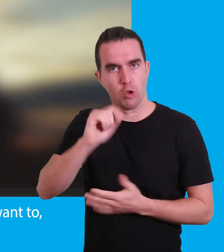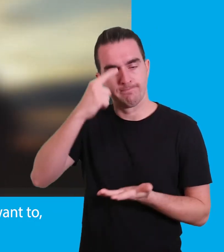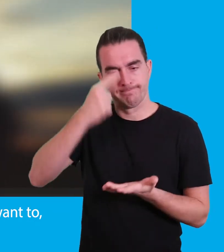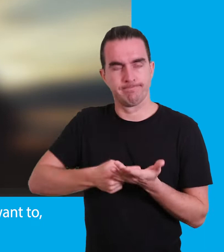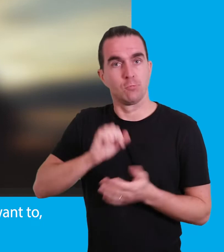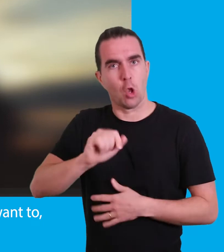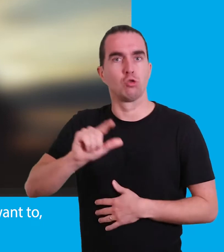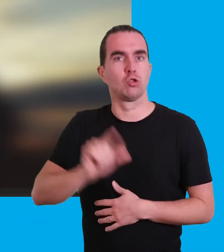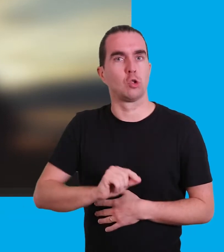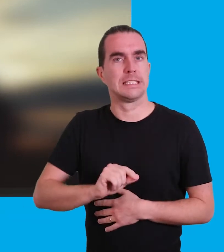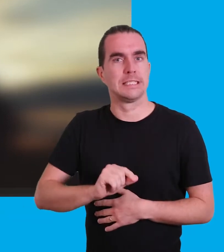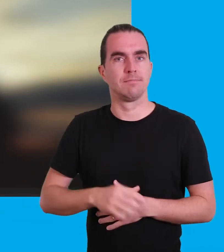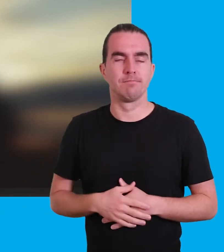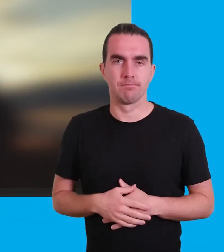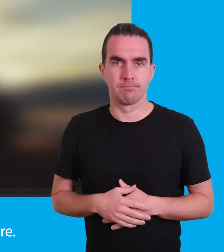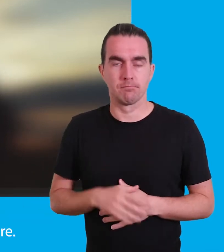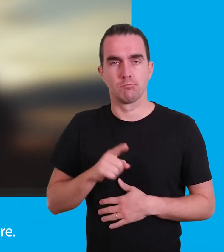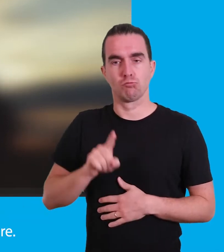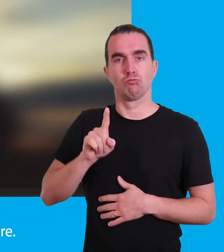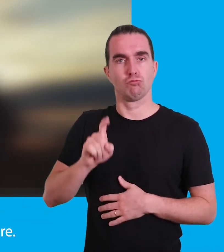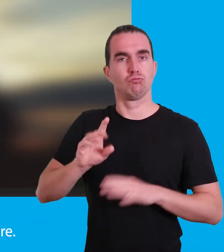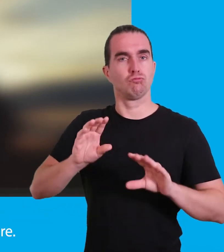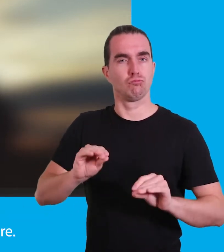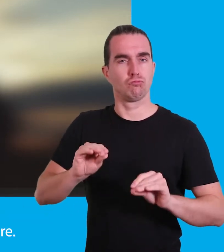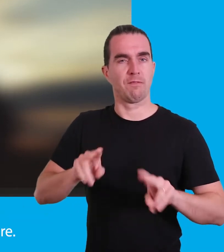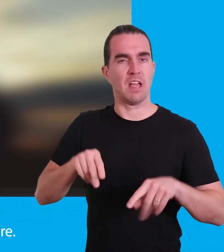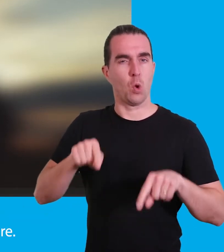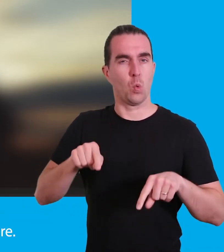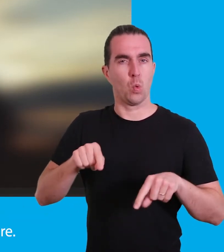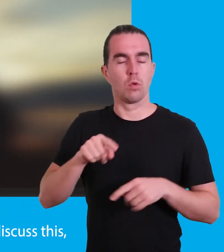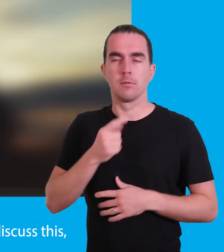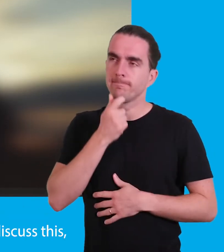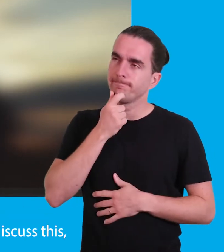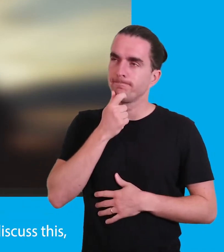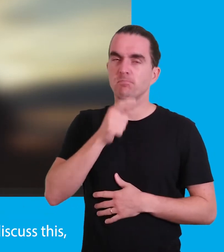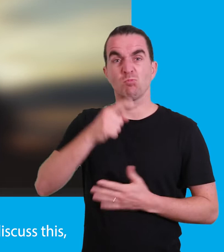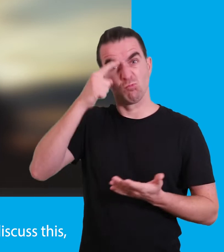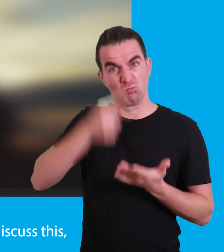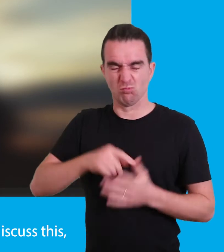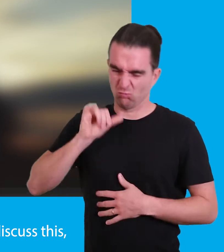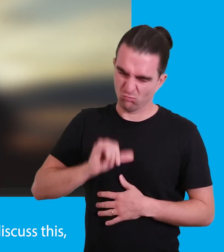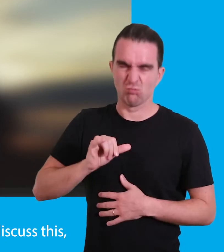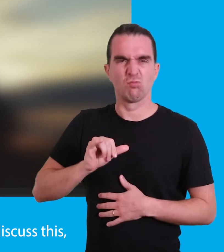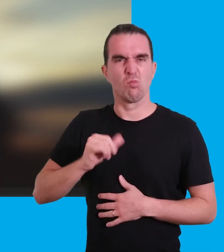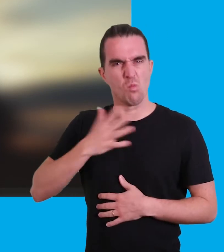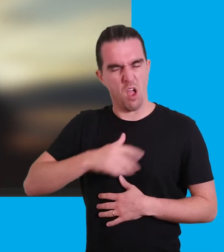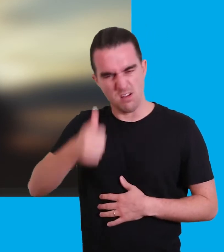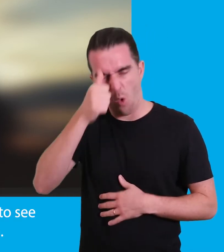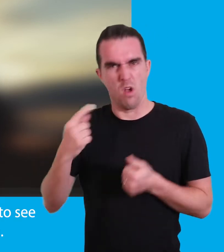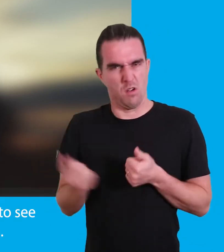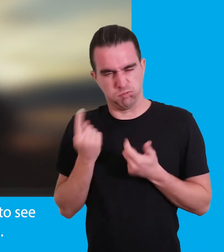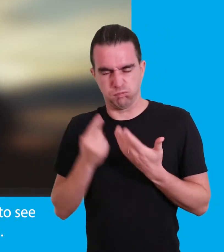It is your choice. So pause the video here. If you decide you do want to discuss this,